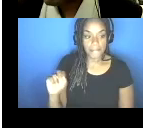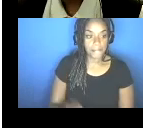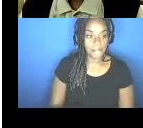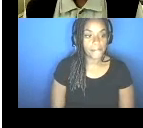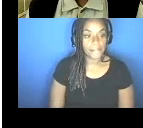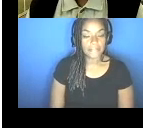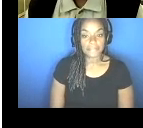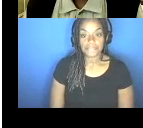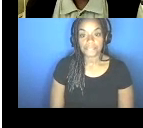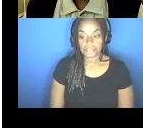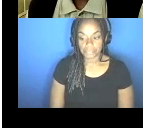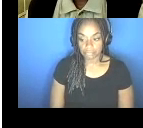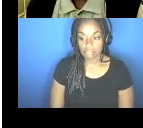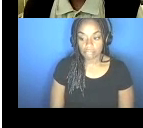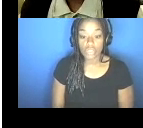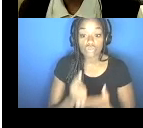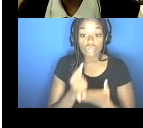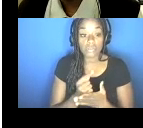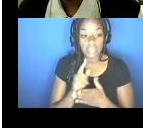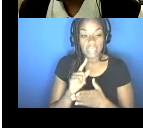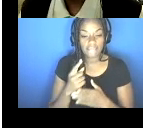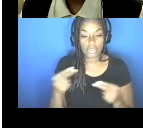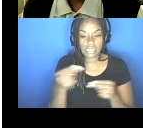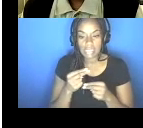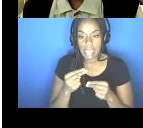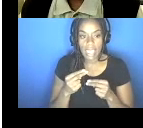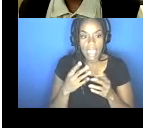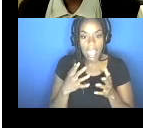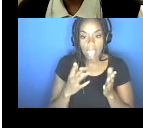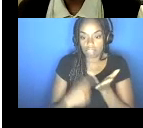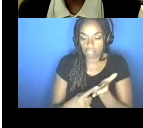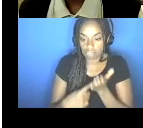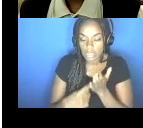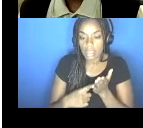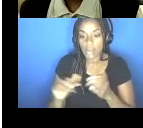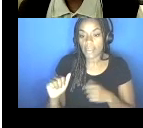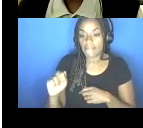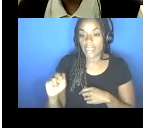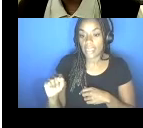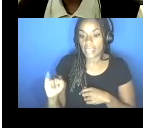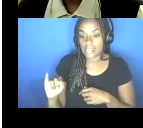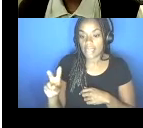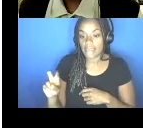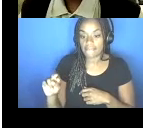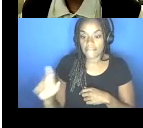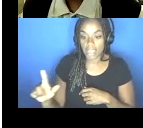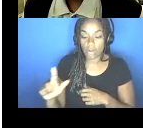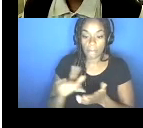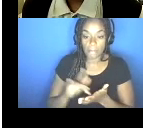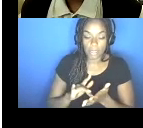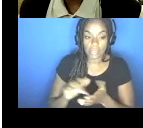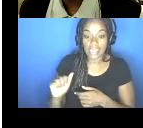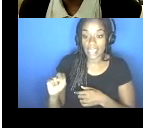Treatment. So I talked about treatment on that first slide. So there are antiviral pills and there's also anti-antibodies that folks can